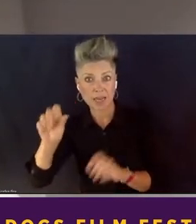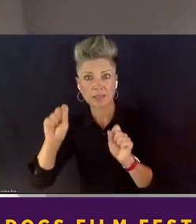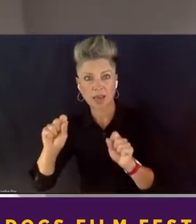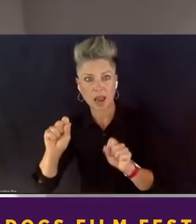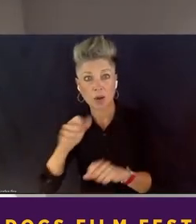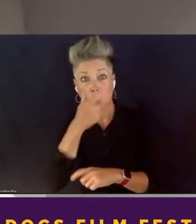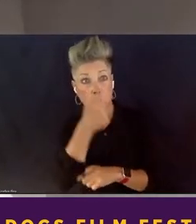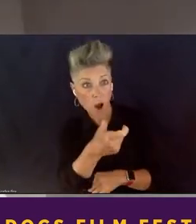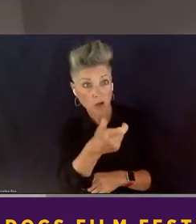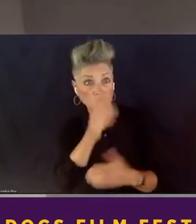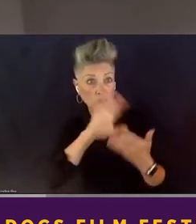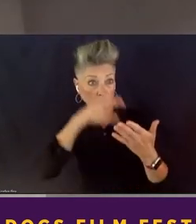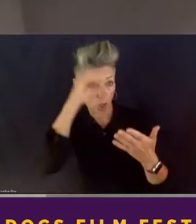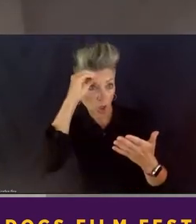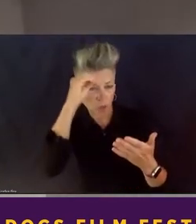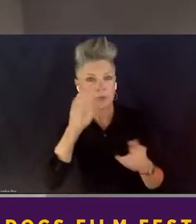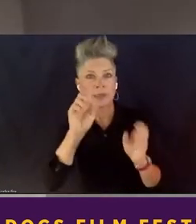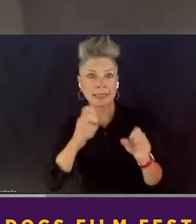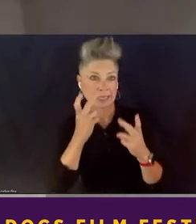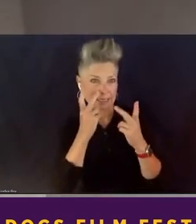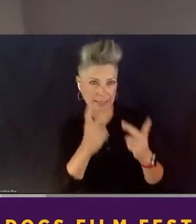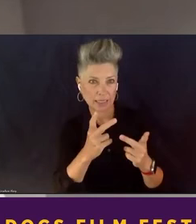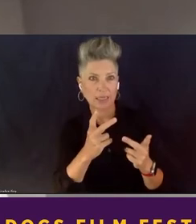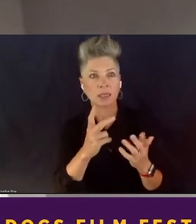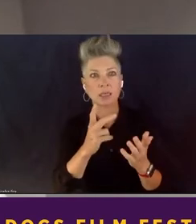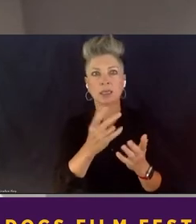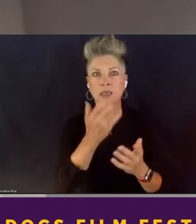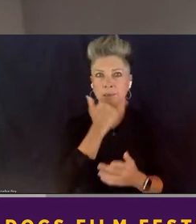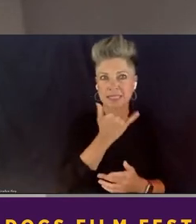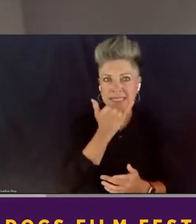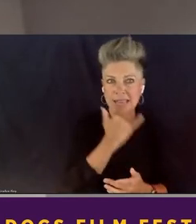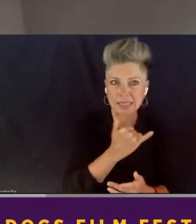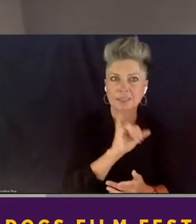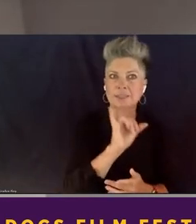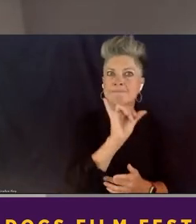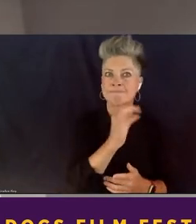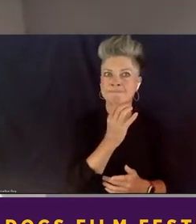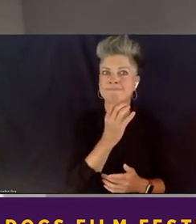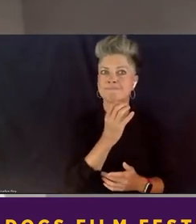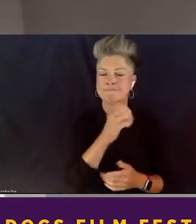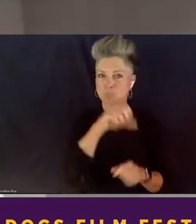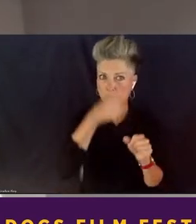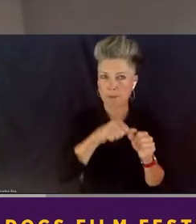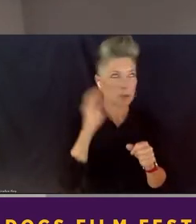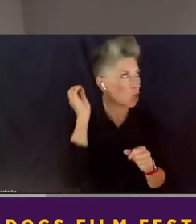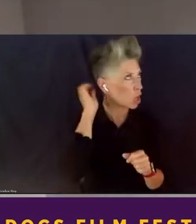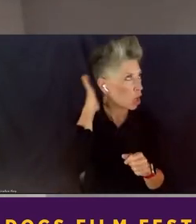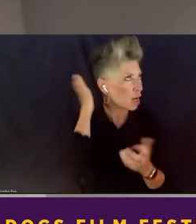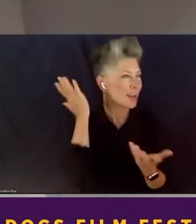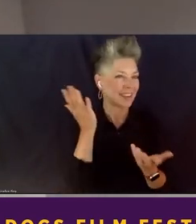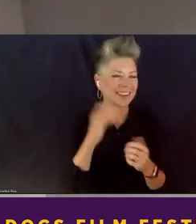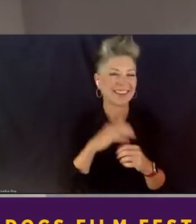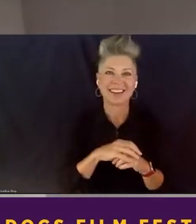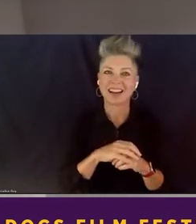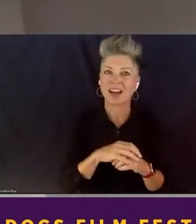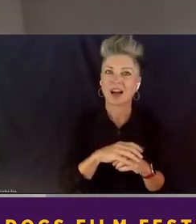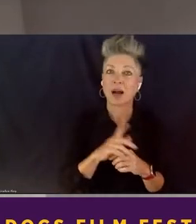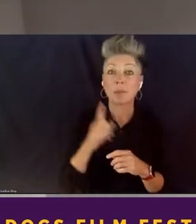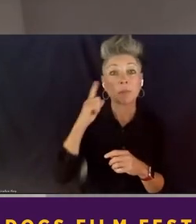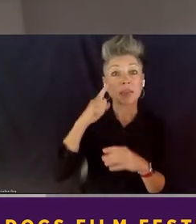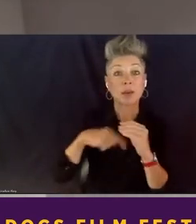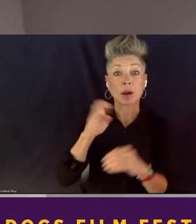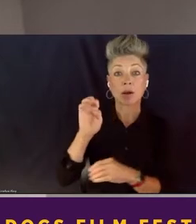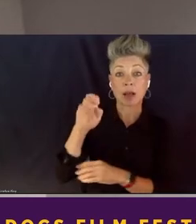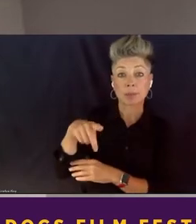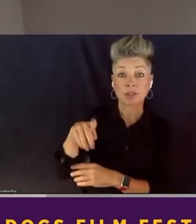show, for sure, what mistakes to make, or what mistakes not to make, how to, you I'm thinking especially of, like, episode six, where you